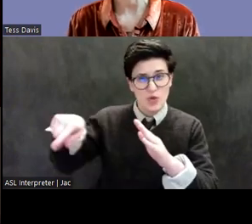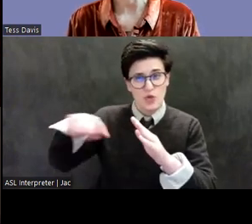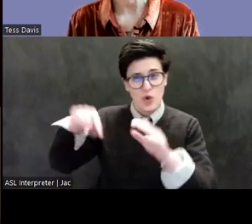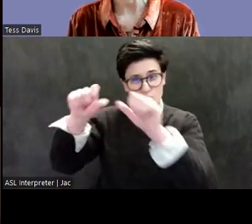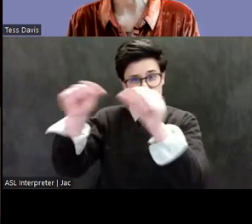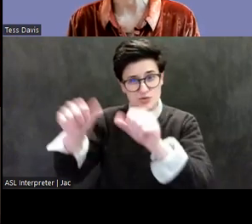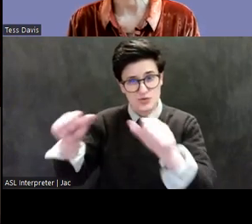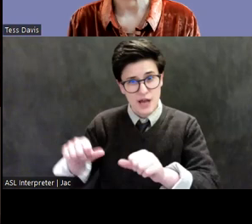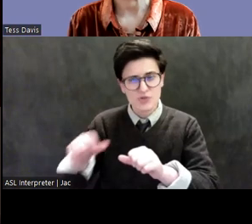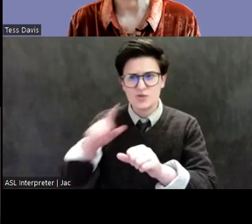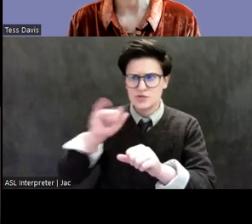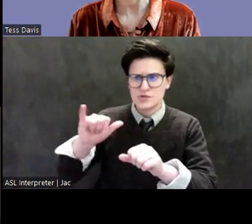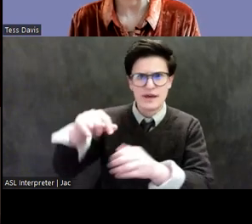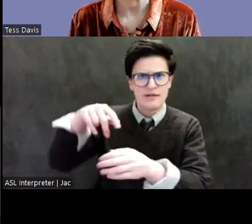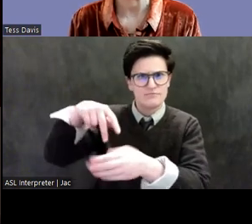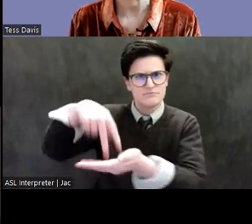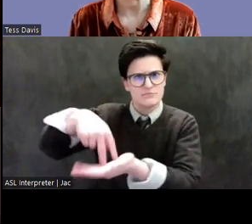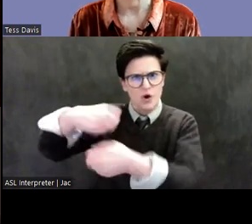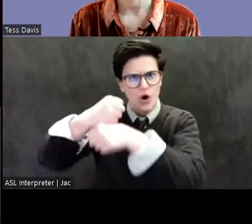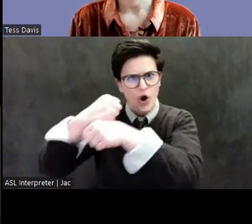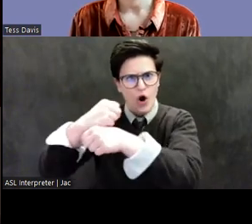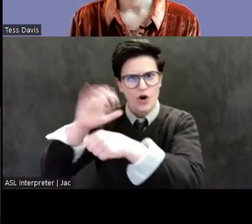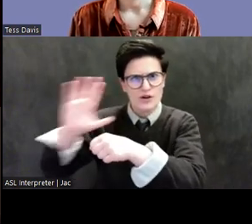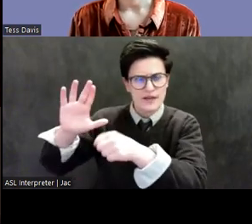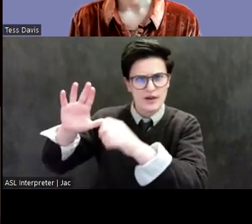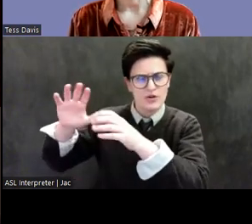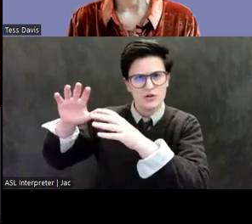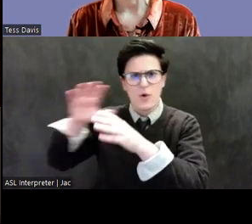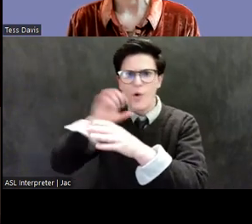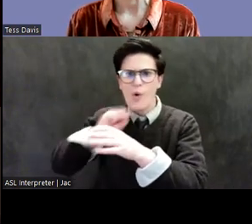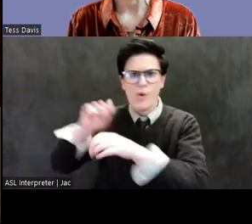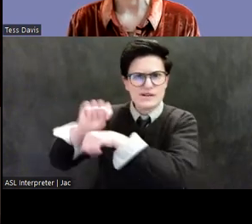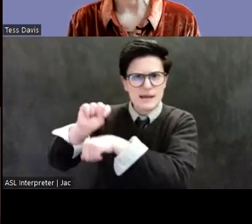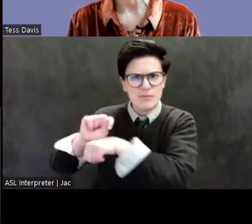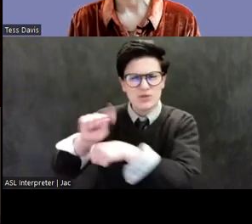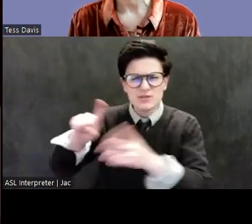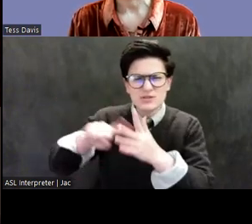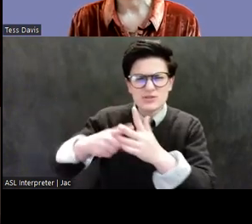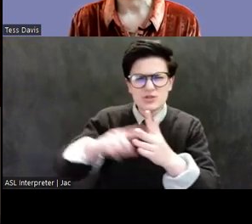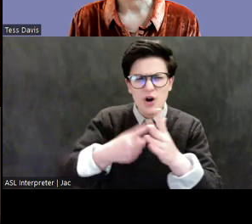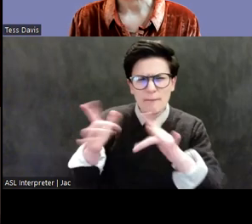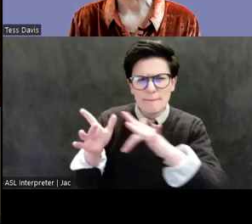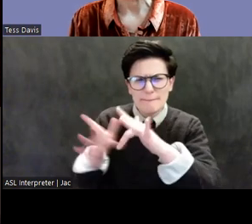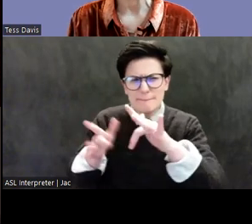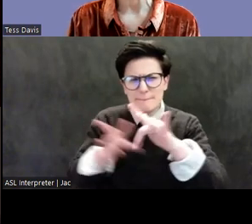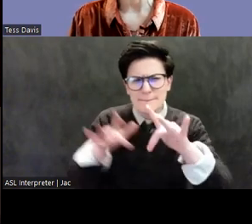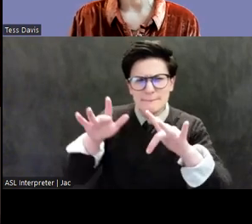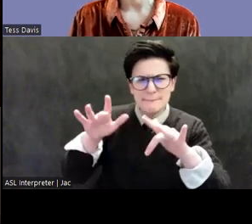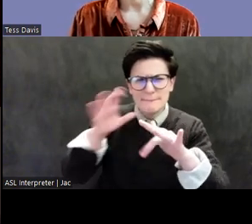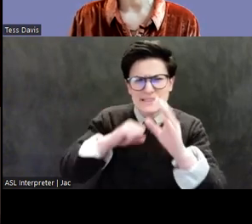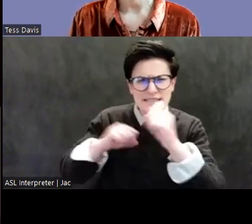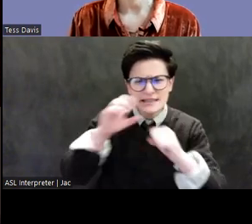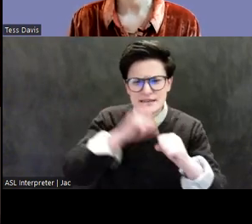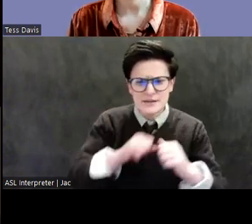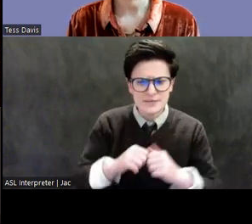centuries, in some cases a millennium, began to disappear. By the late 1960s, within expat circles at least, in